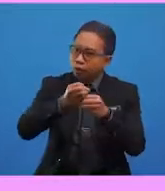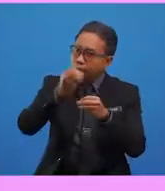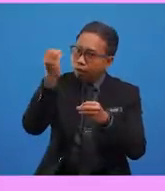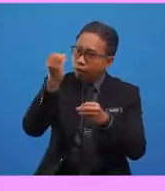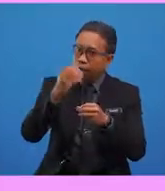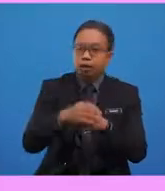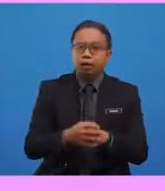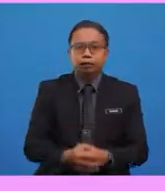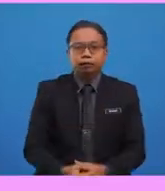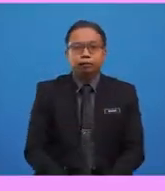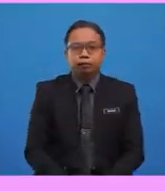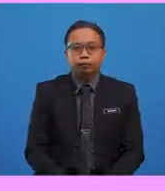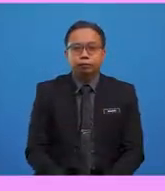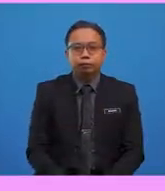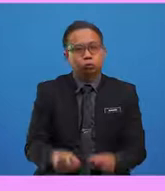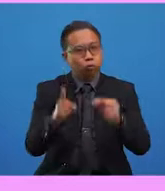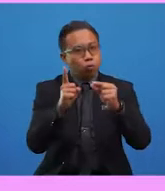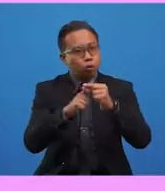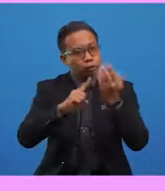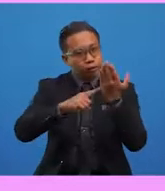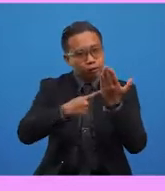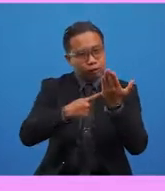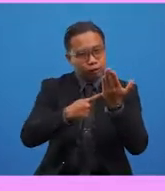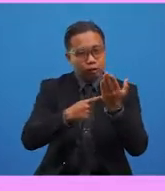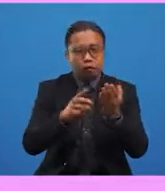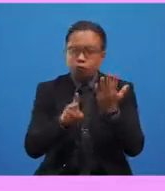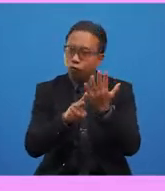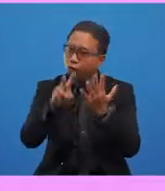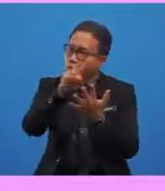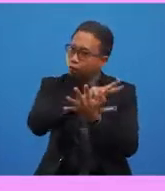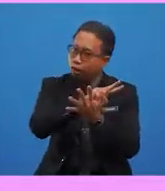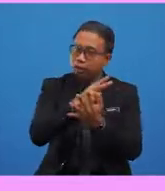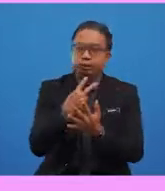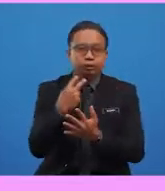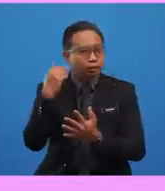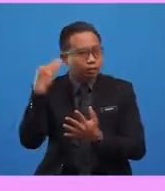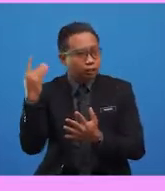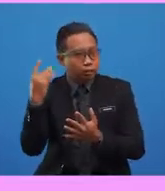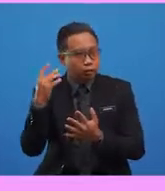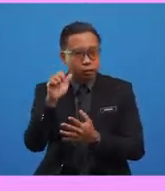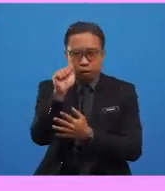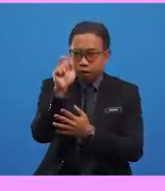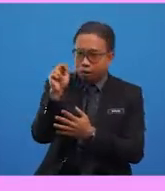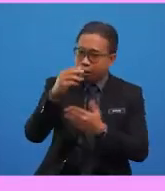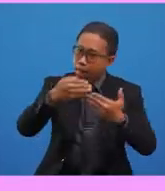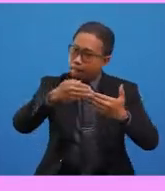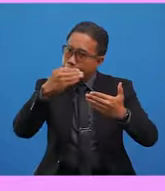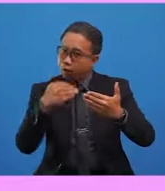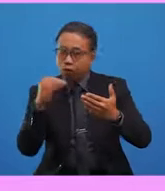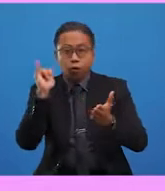When the word starts with a vowel sound, we use the article N before it.